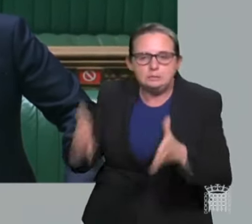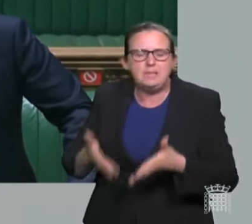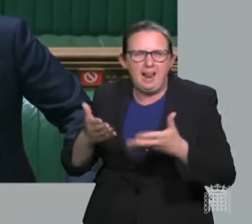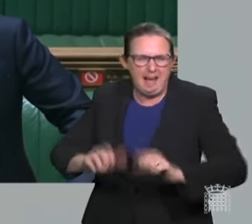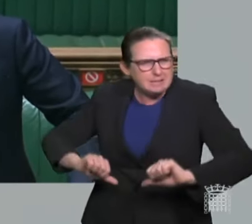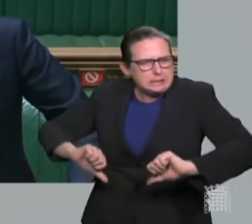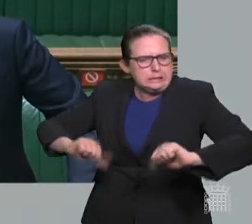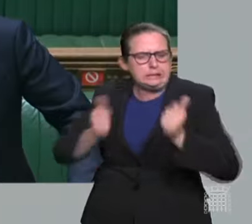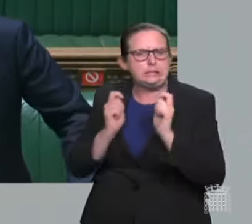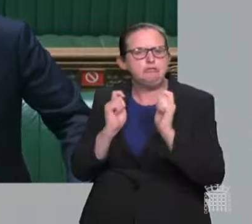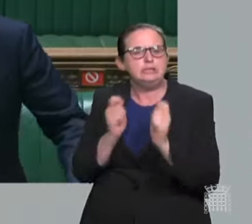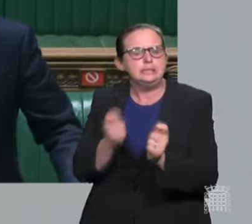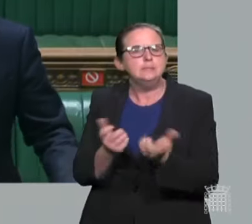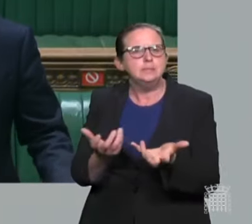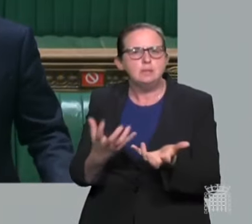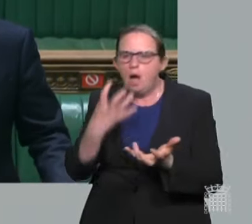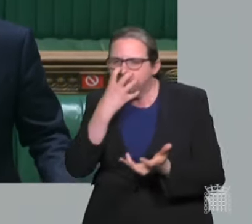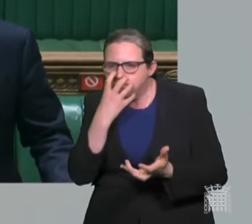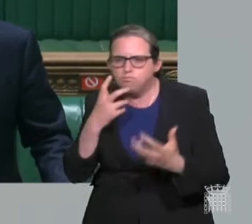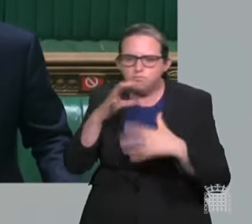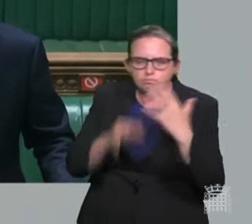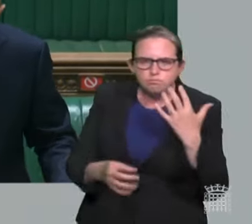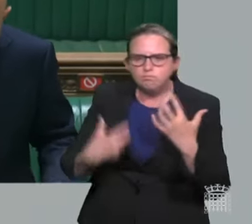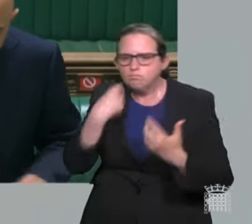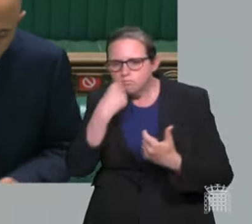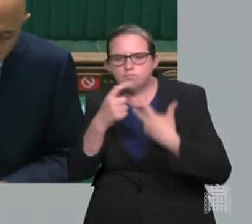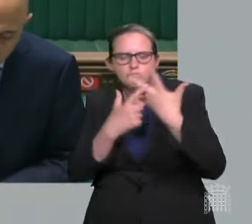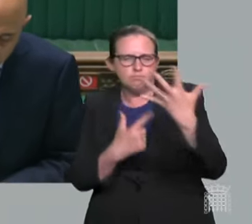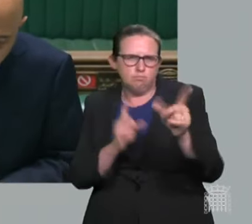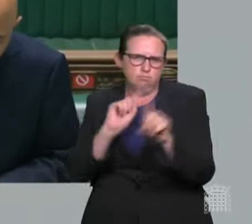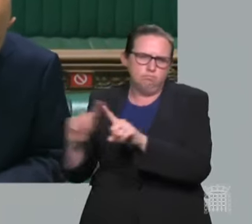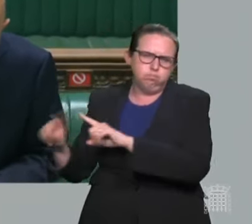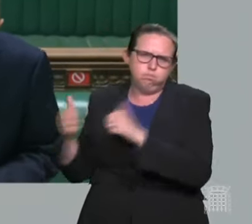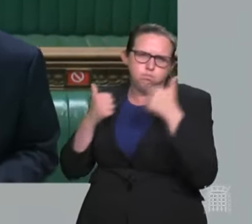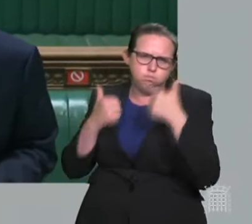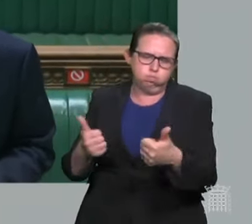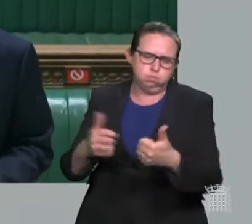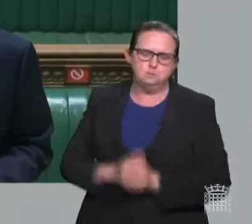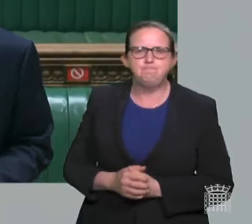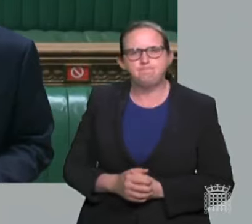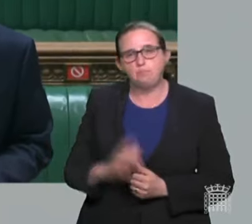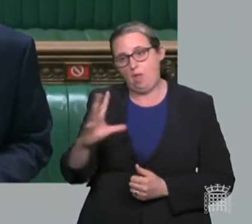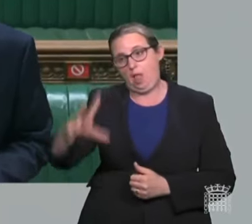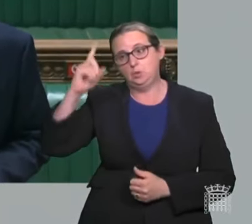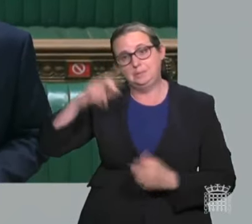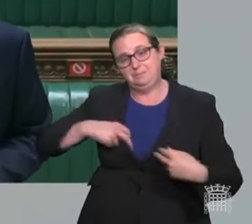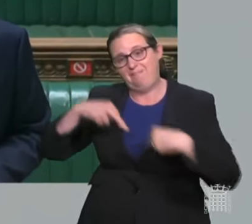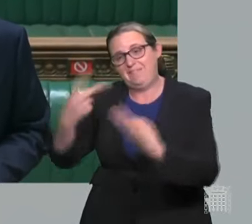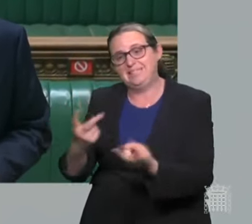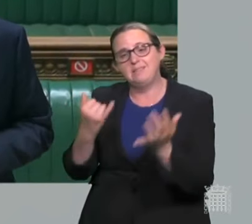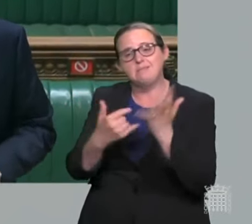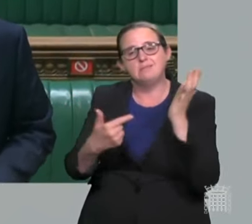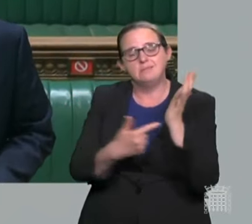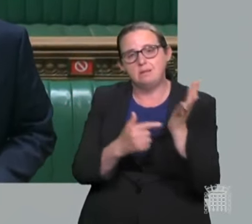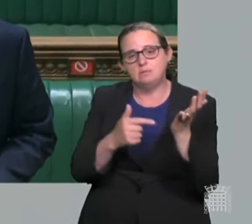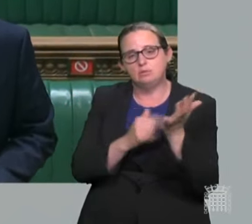Last week, on my visit to St Thomas' Hospital, clinicians were telling me just how transformative dexmethasin has been in